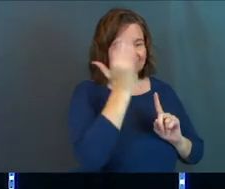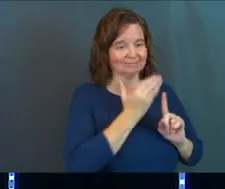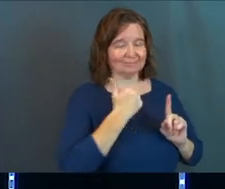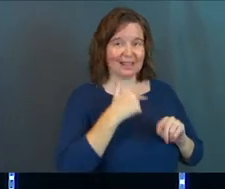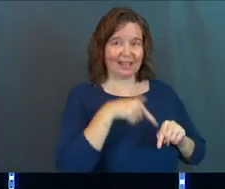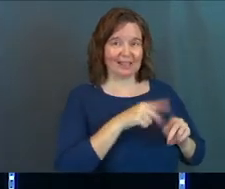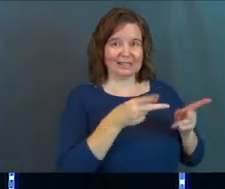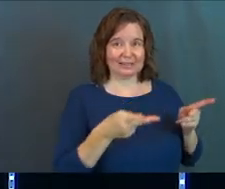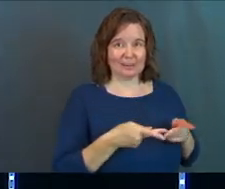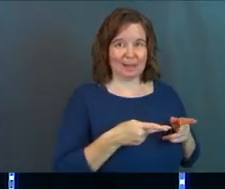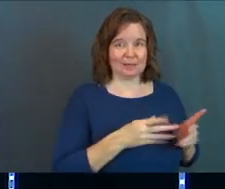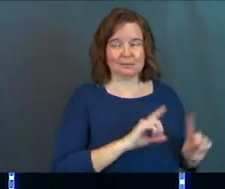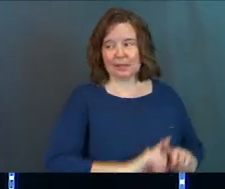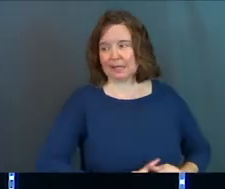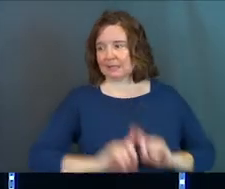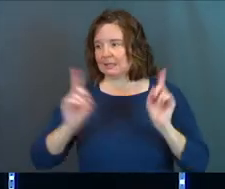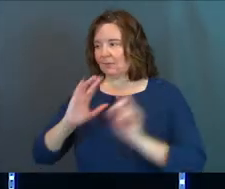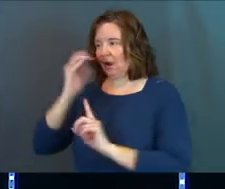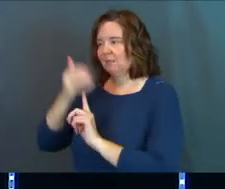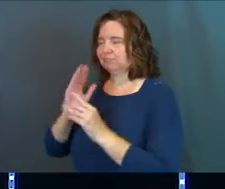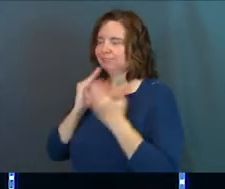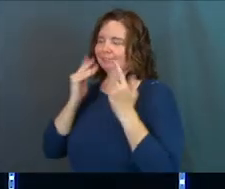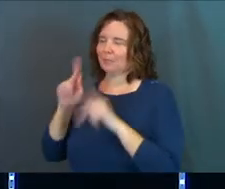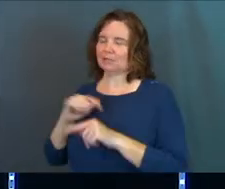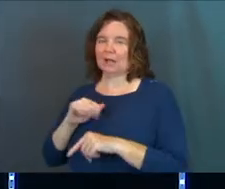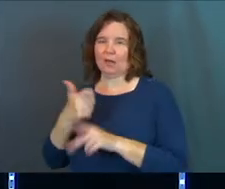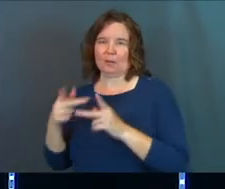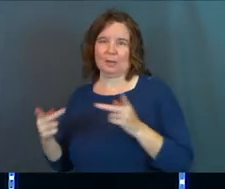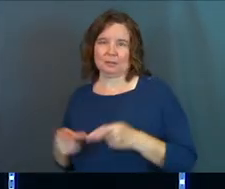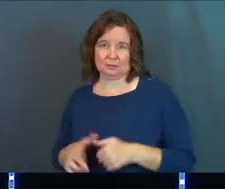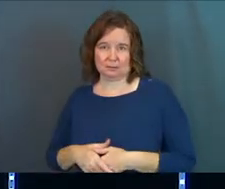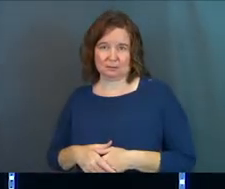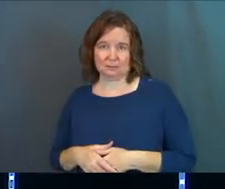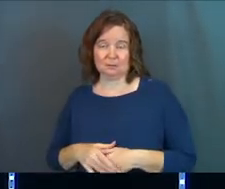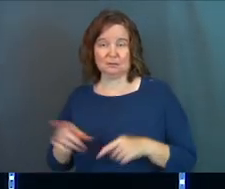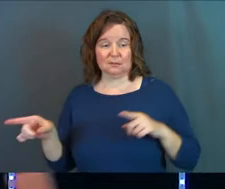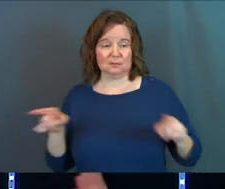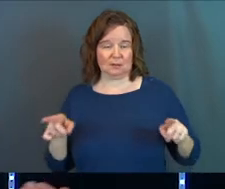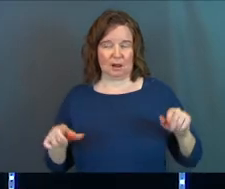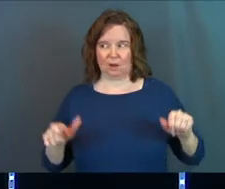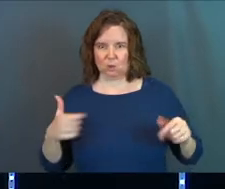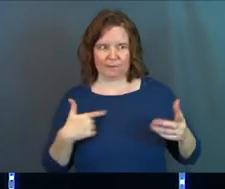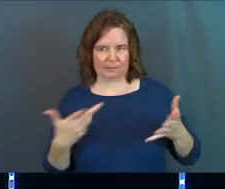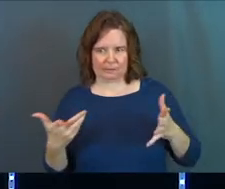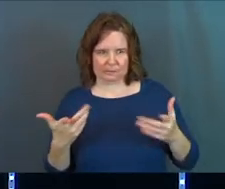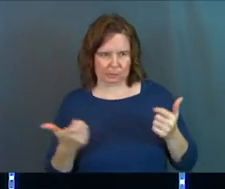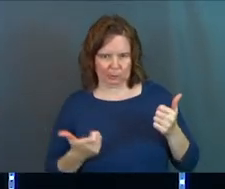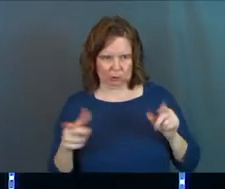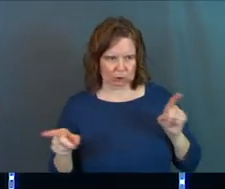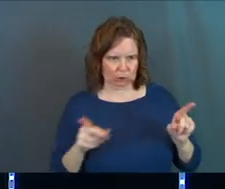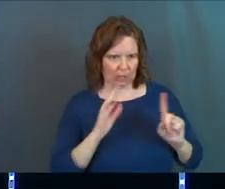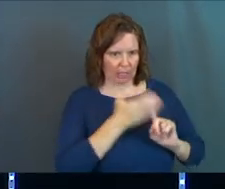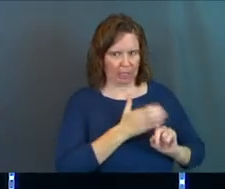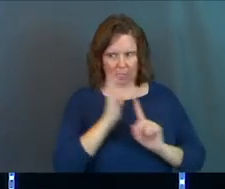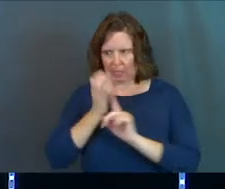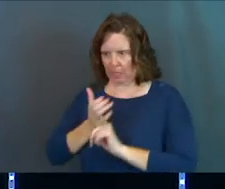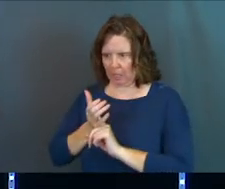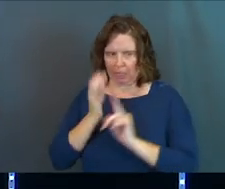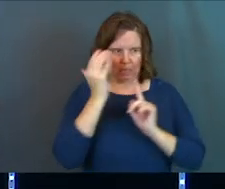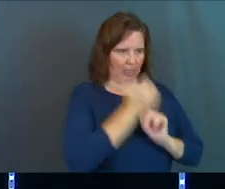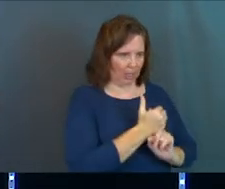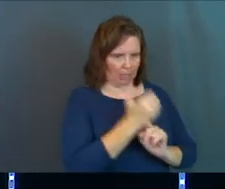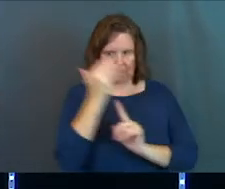person in this place, and you're a completely different person somewhere else, and you've got to kind of keep track. It's exhausting,